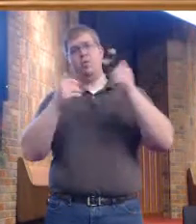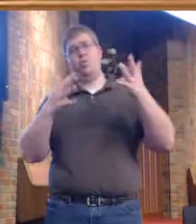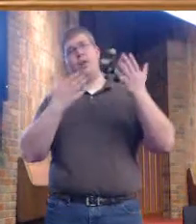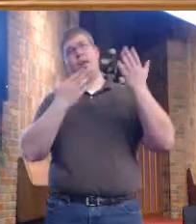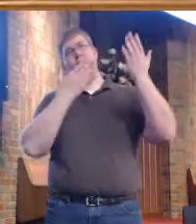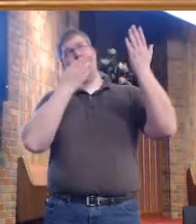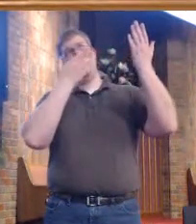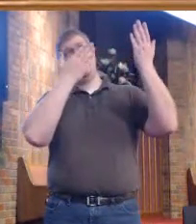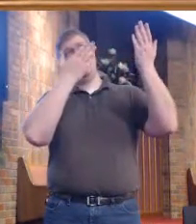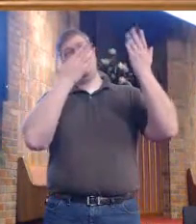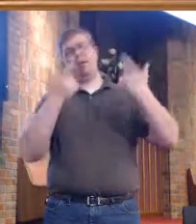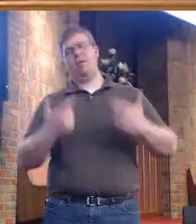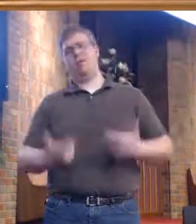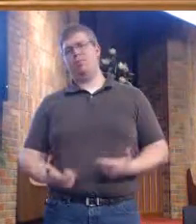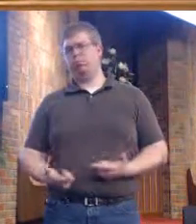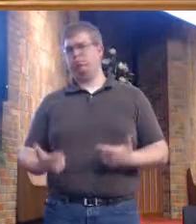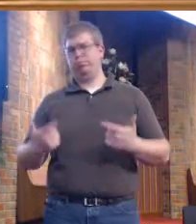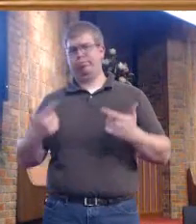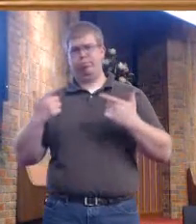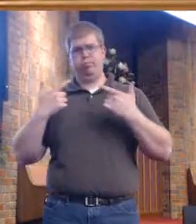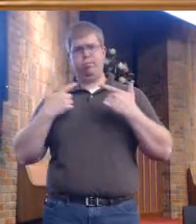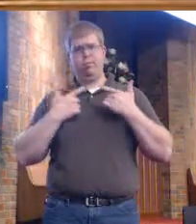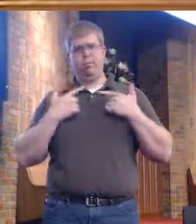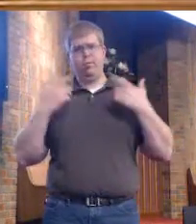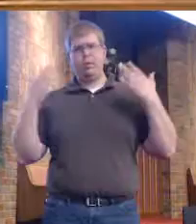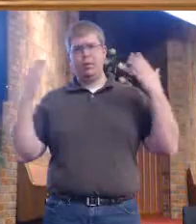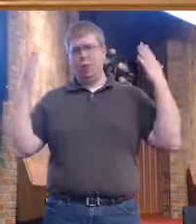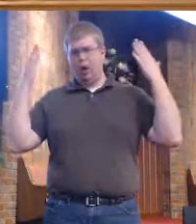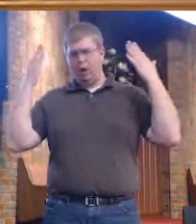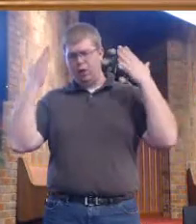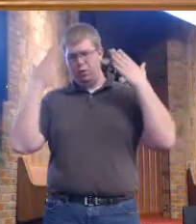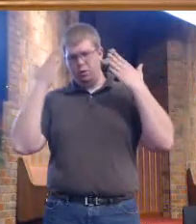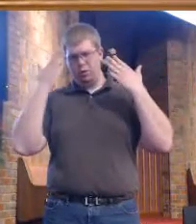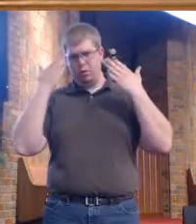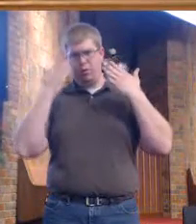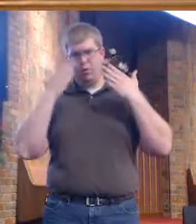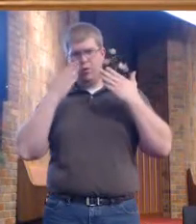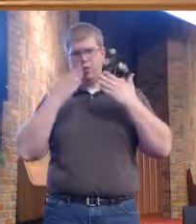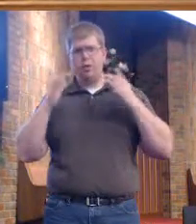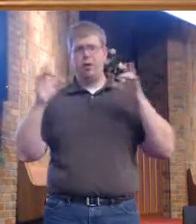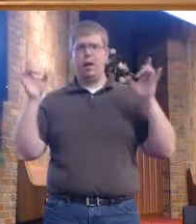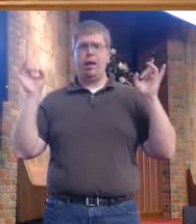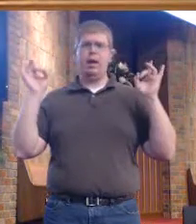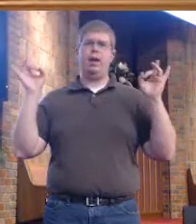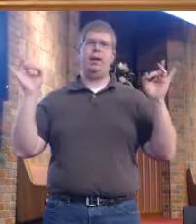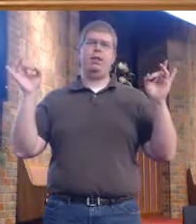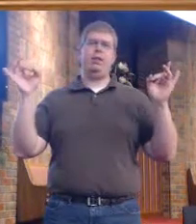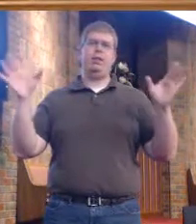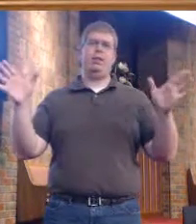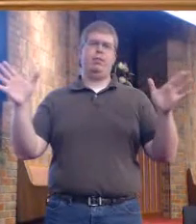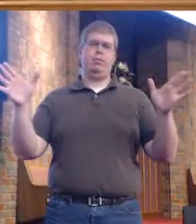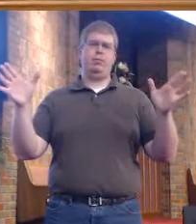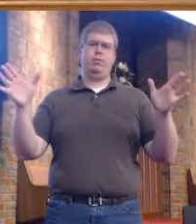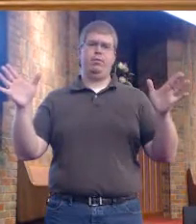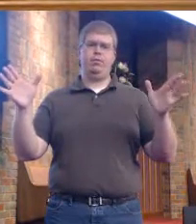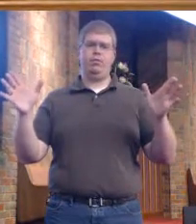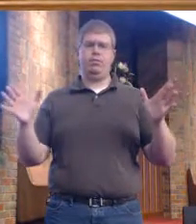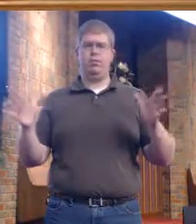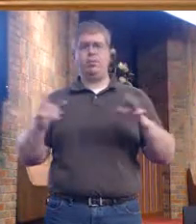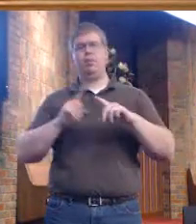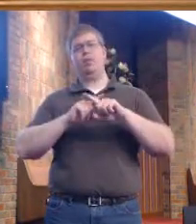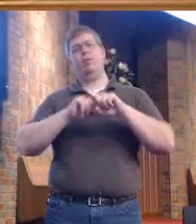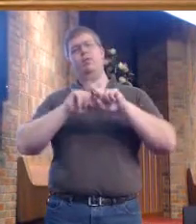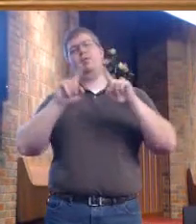him. I would be, how old I come true.